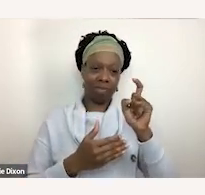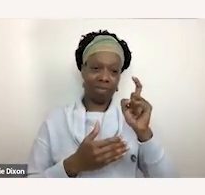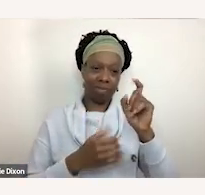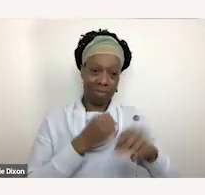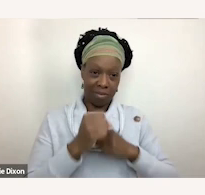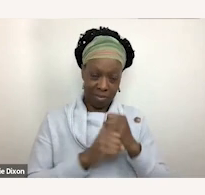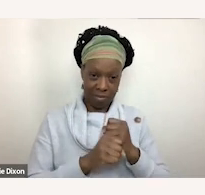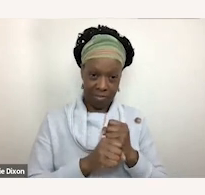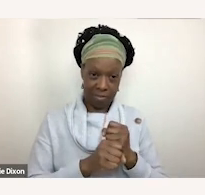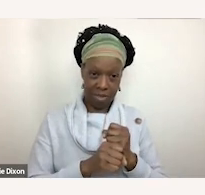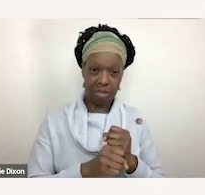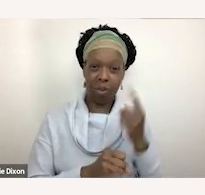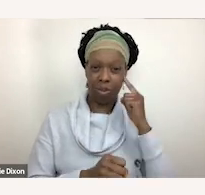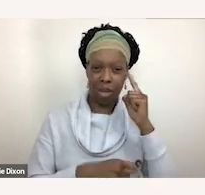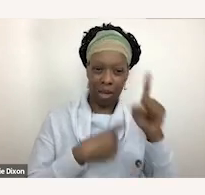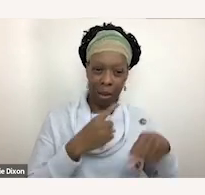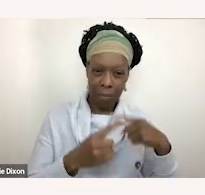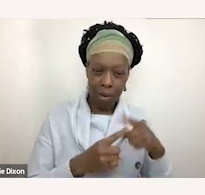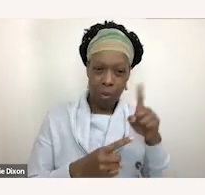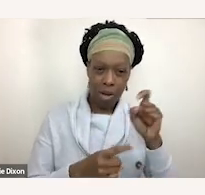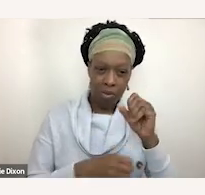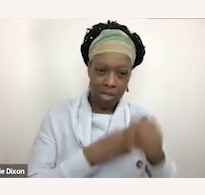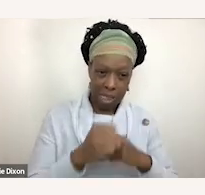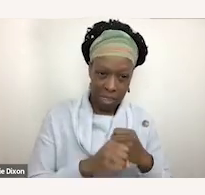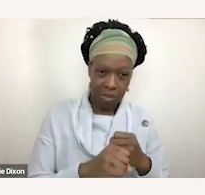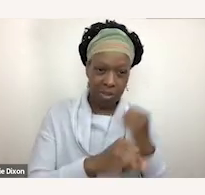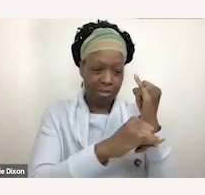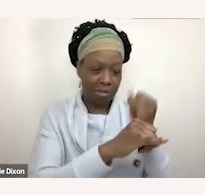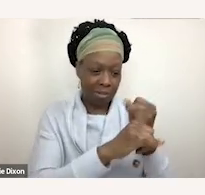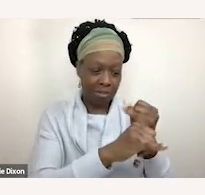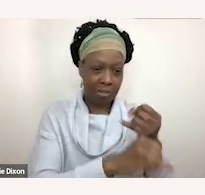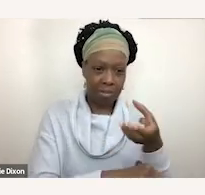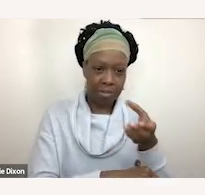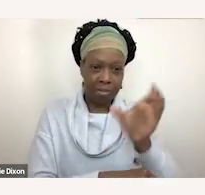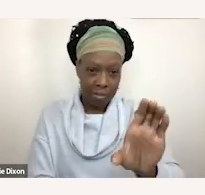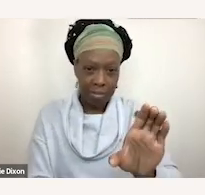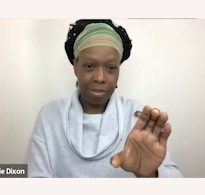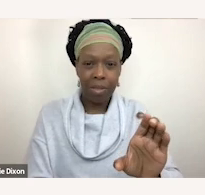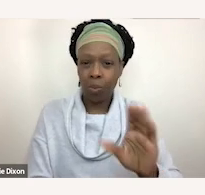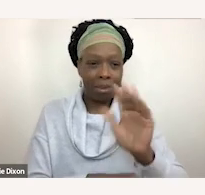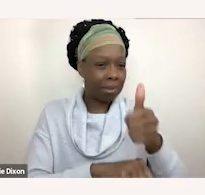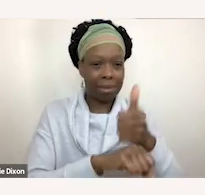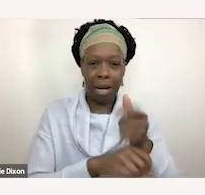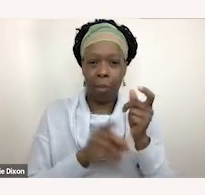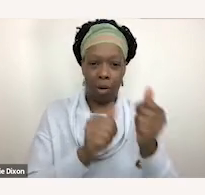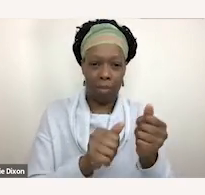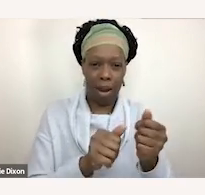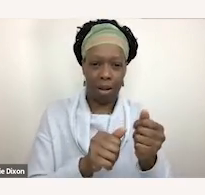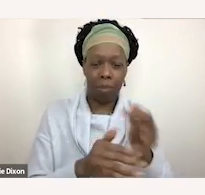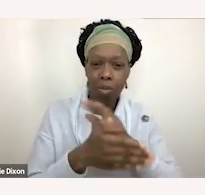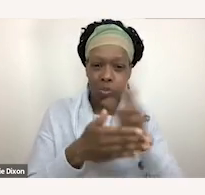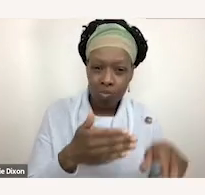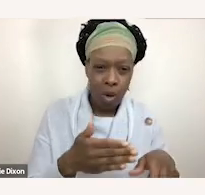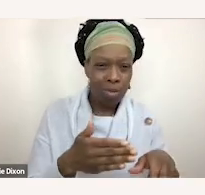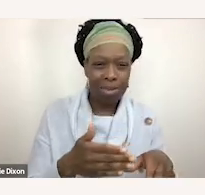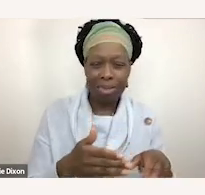so when we think about that it really resulted in pretty falling conditions for people with disabilities and while we hope that that is